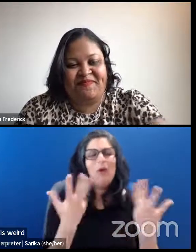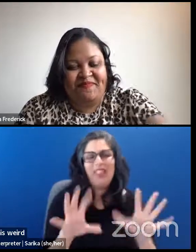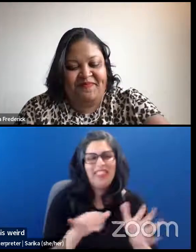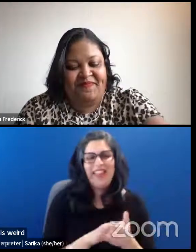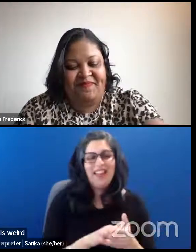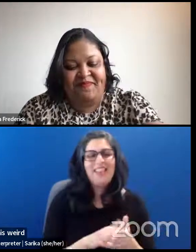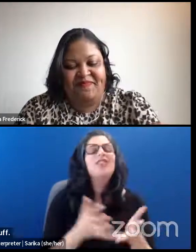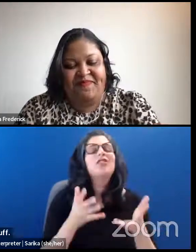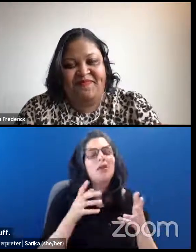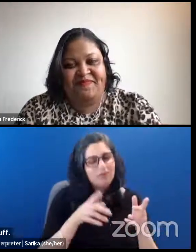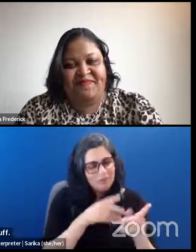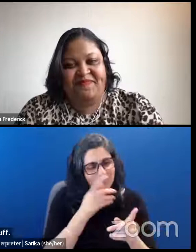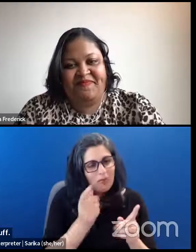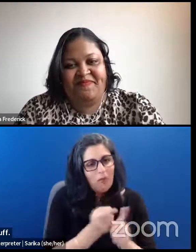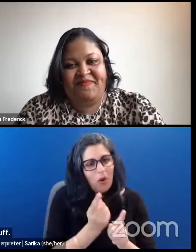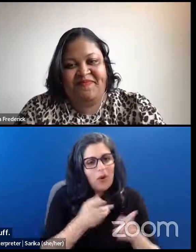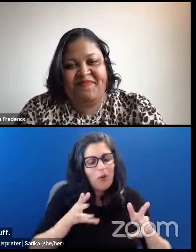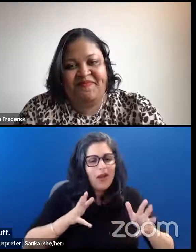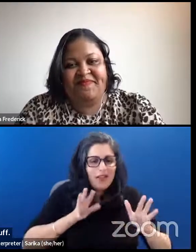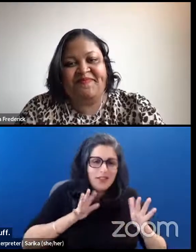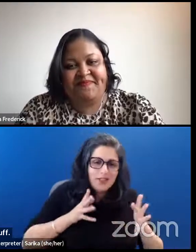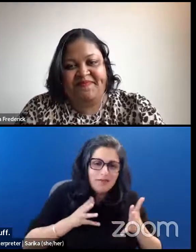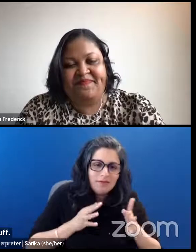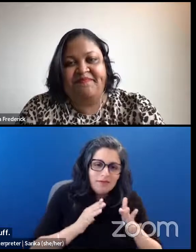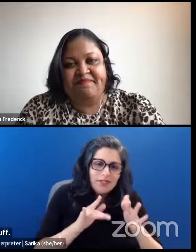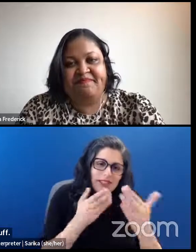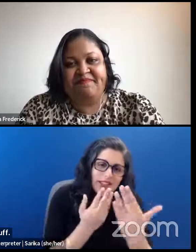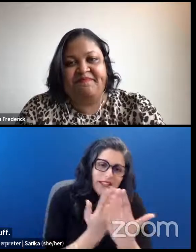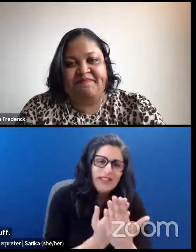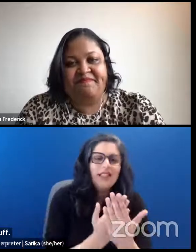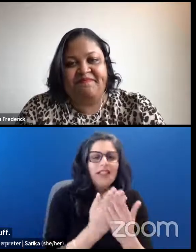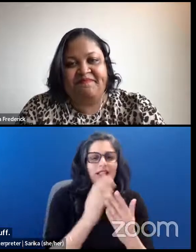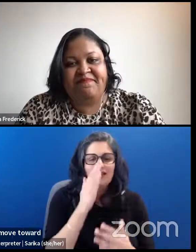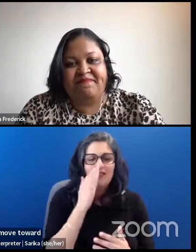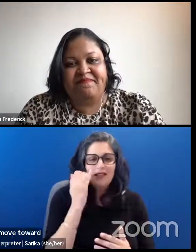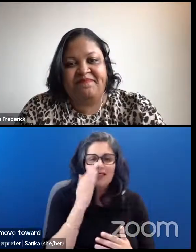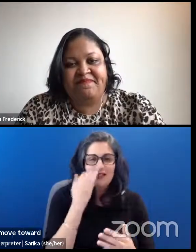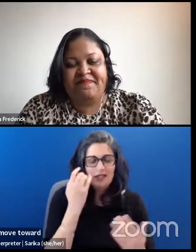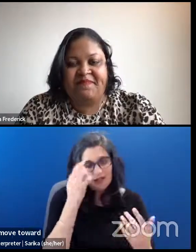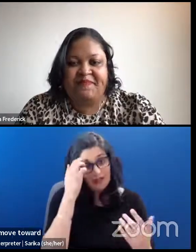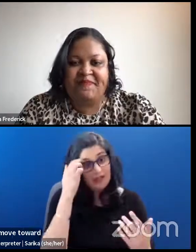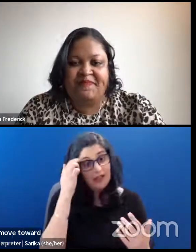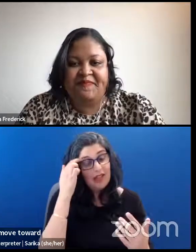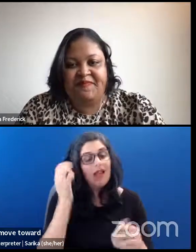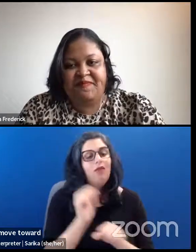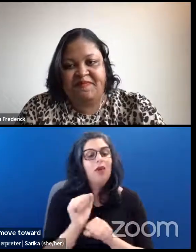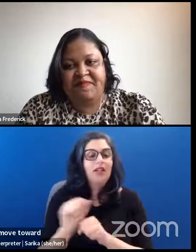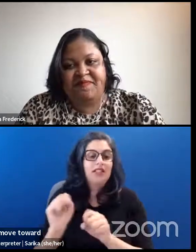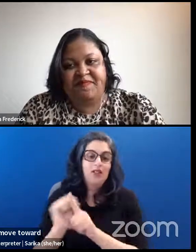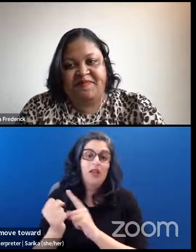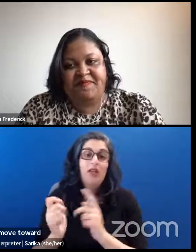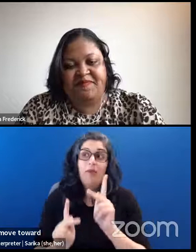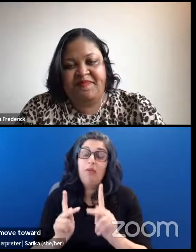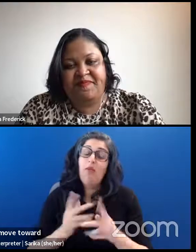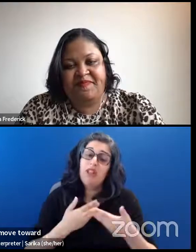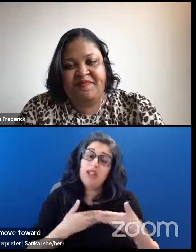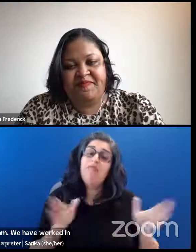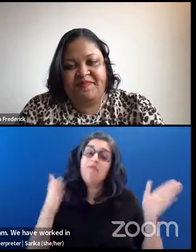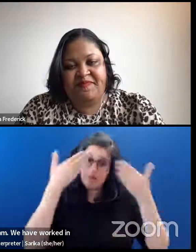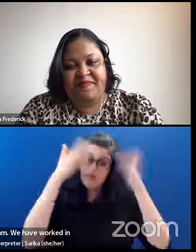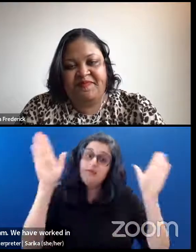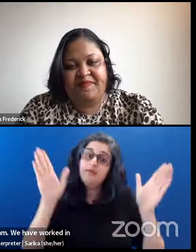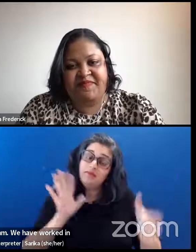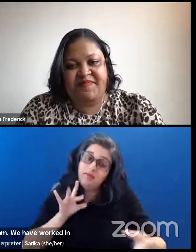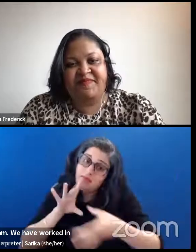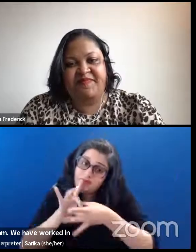towards this and to build it in any kind of team. We, you know, have worked in situations where folks are really open to this kind of connection. And